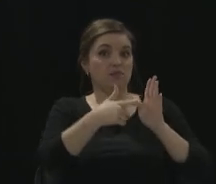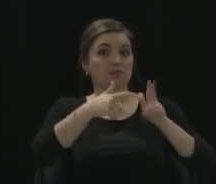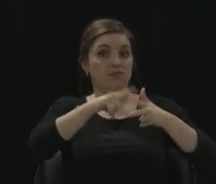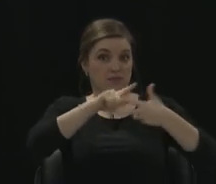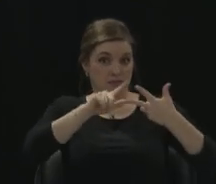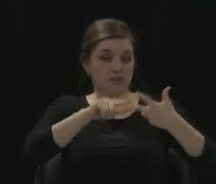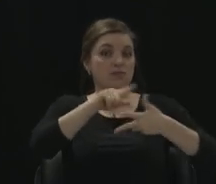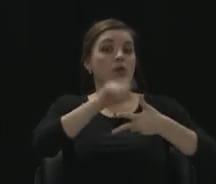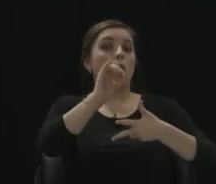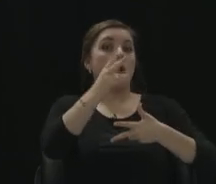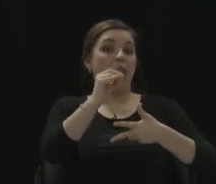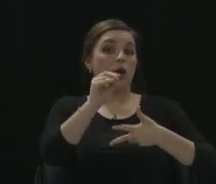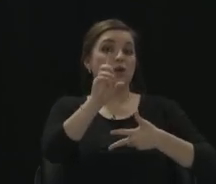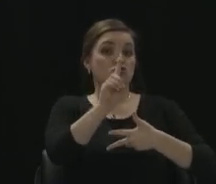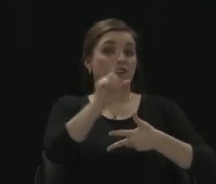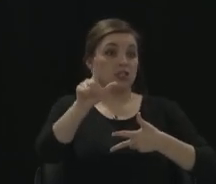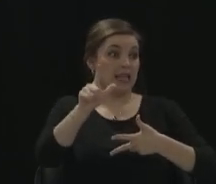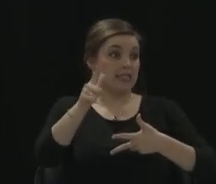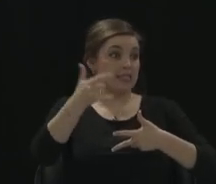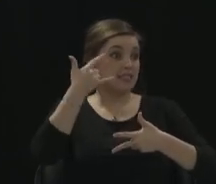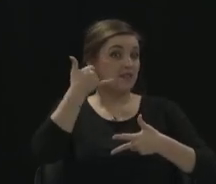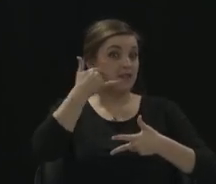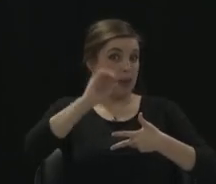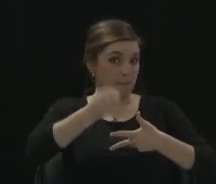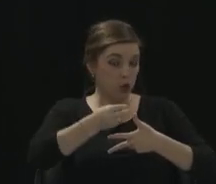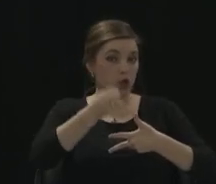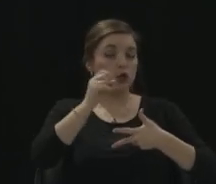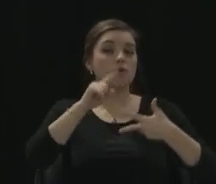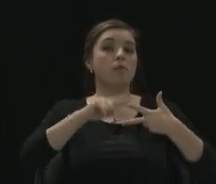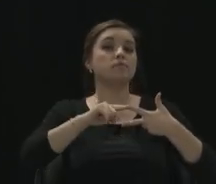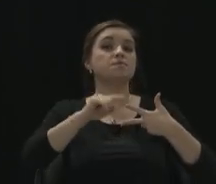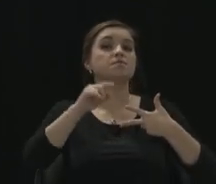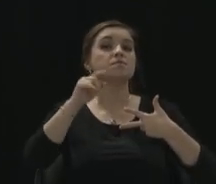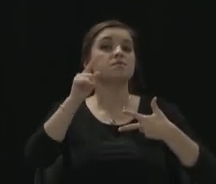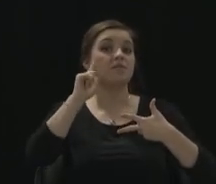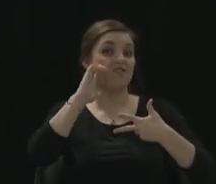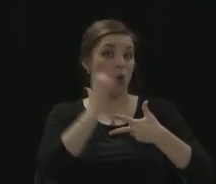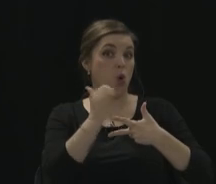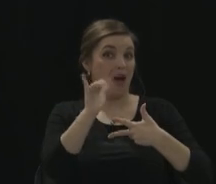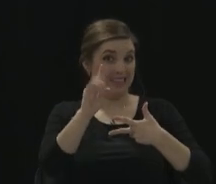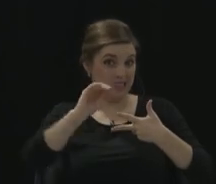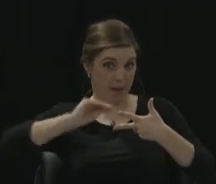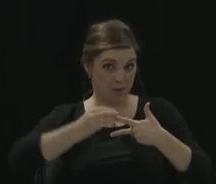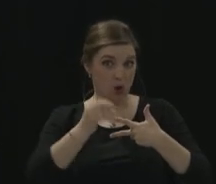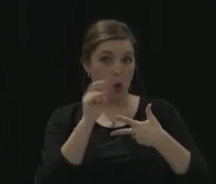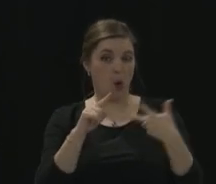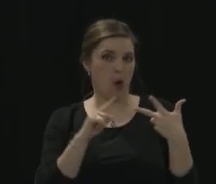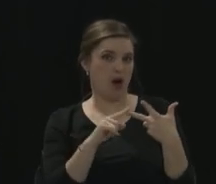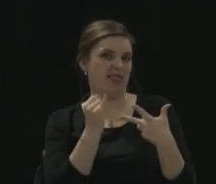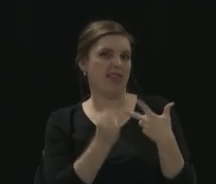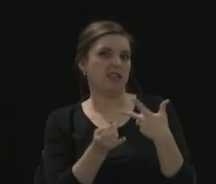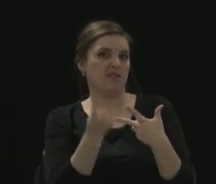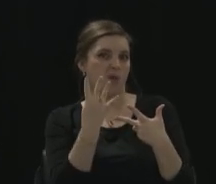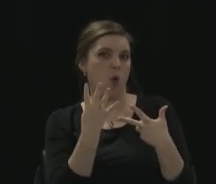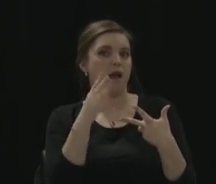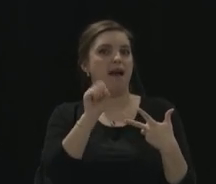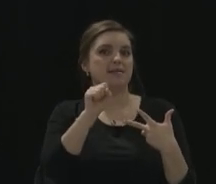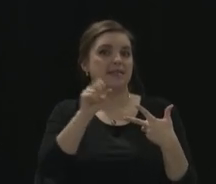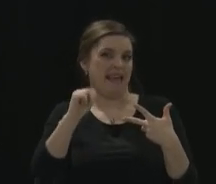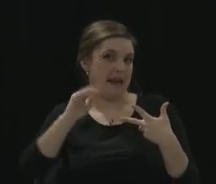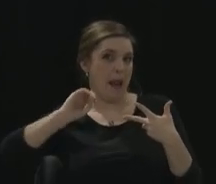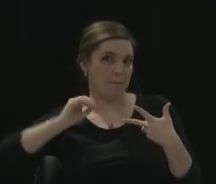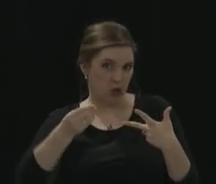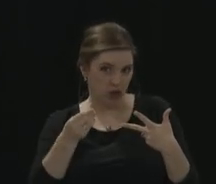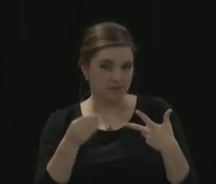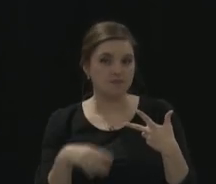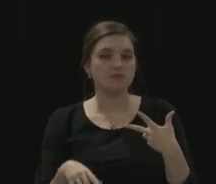number, or the last four of your social security number. And then you can also, this is a slight change from the